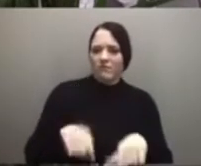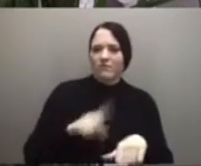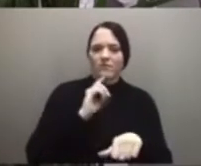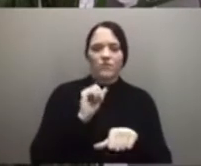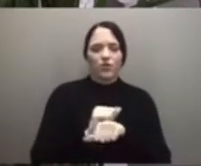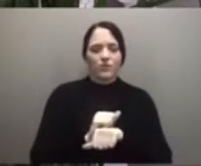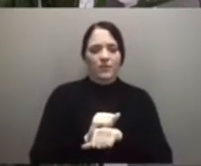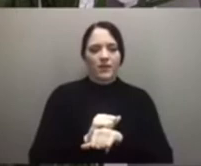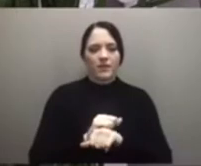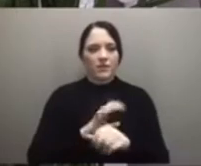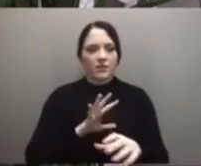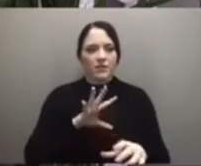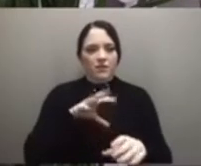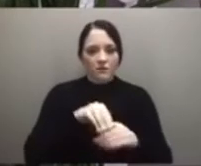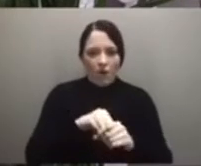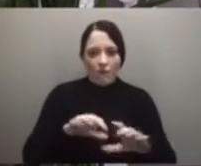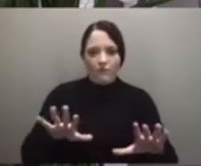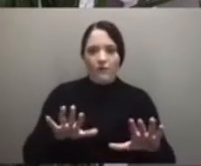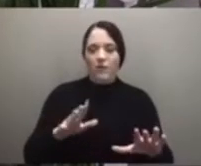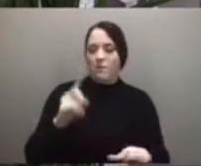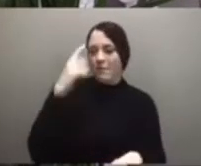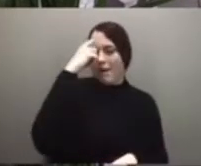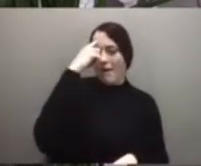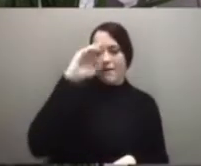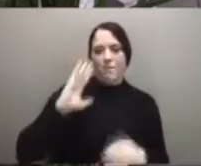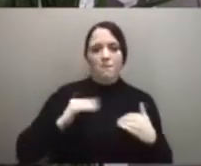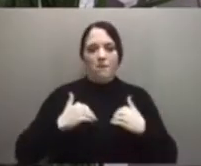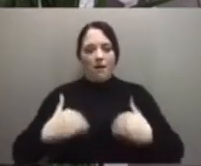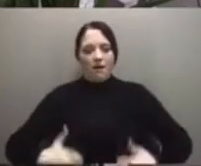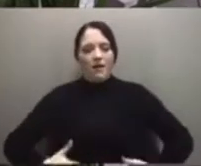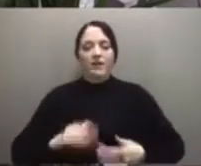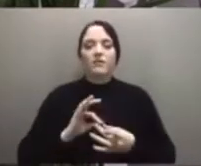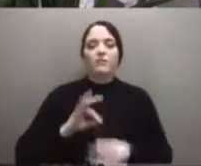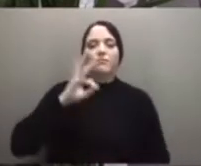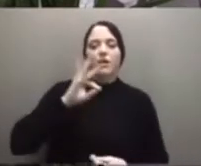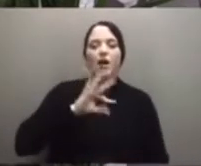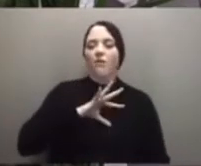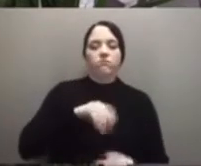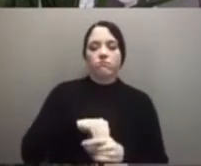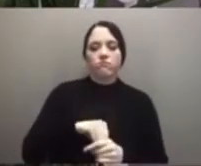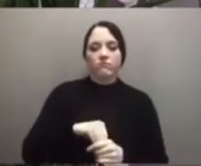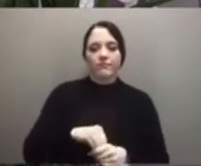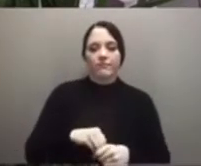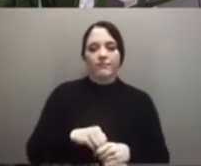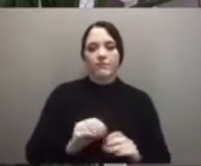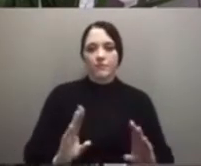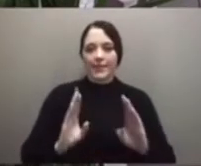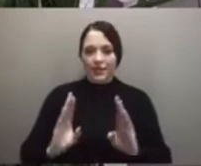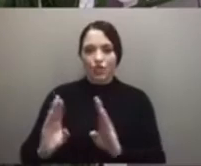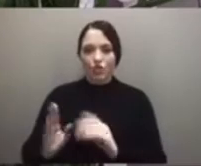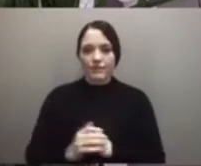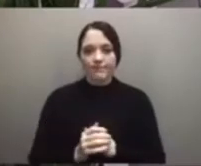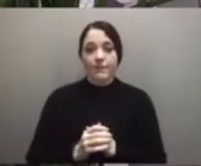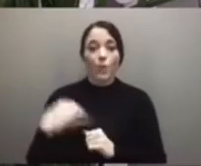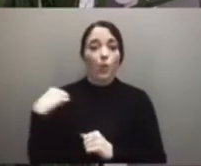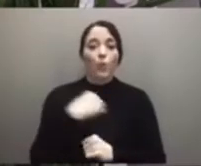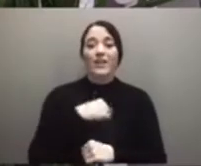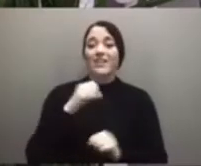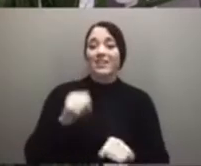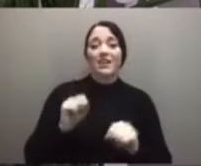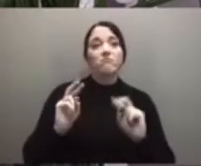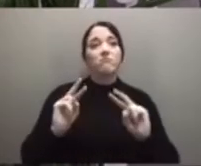spirits. We can look, hopefully, to the future. In the beginning